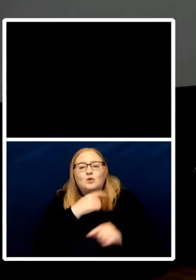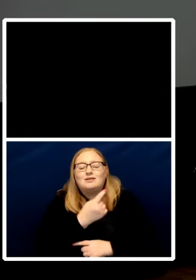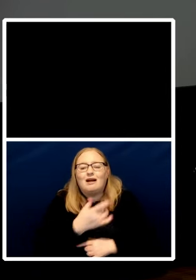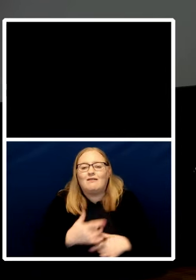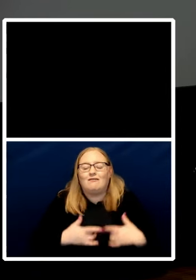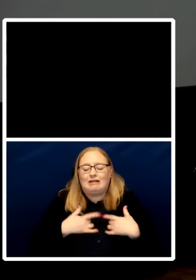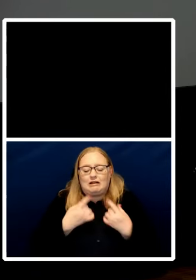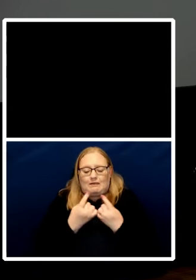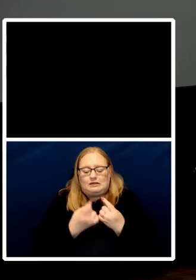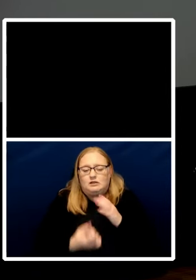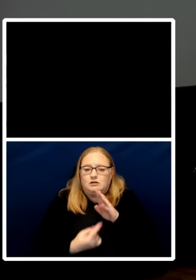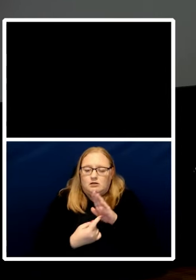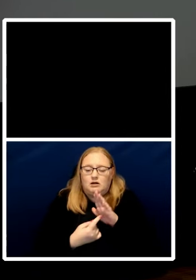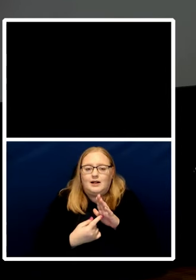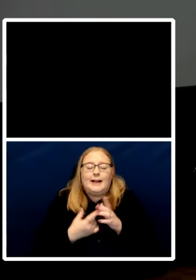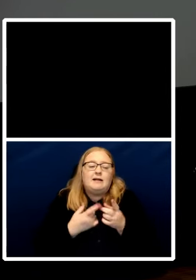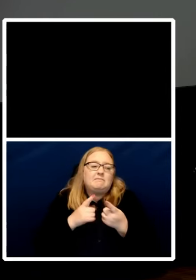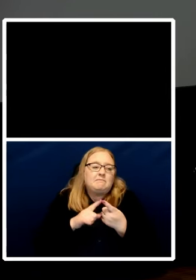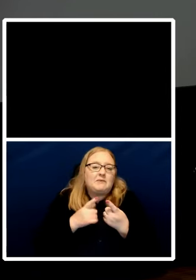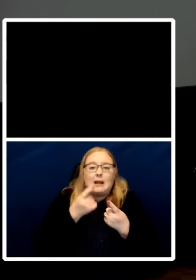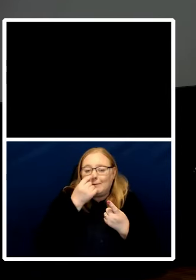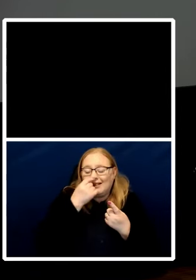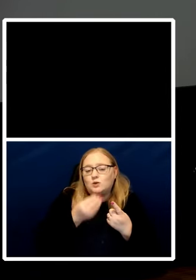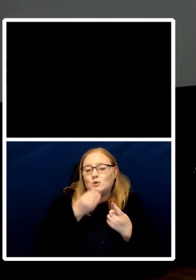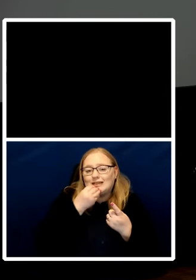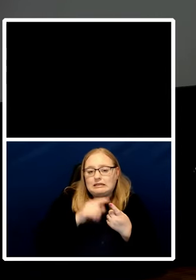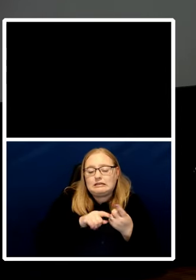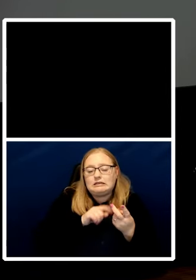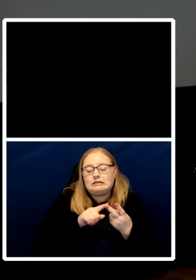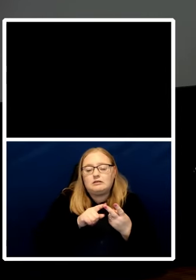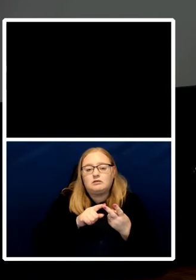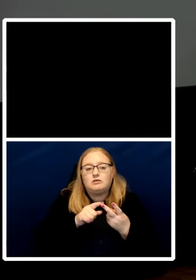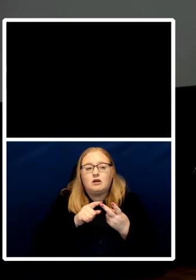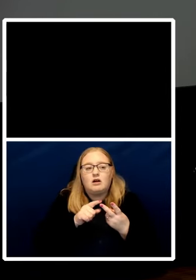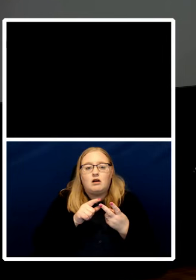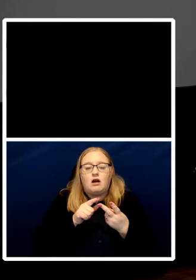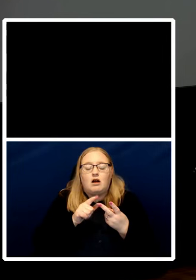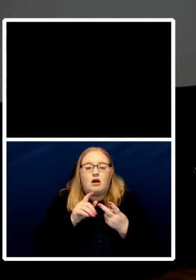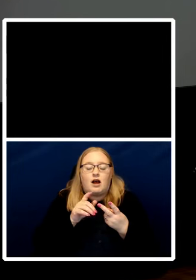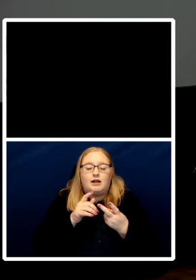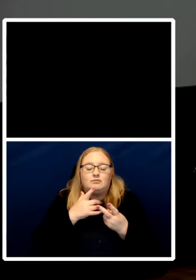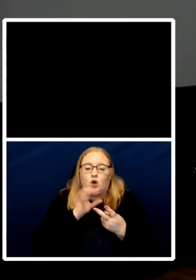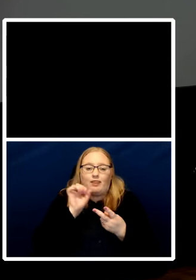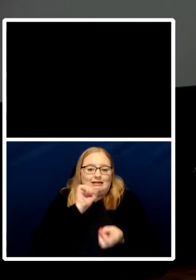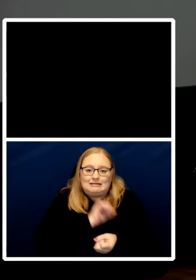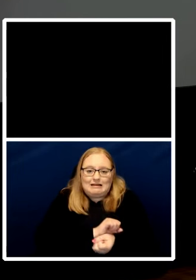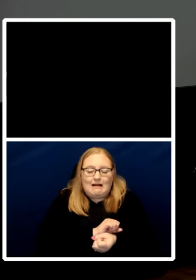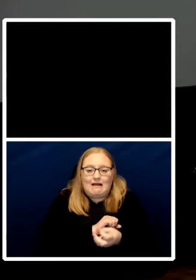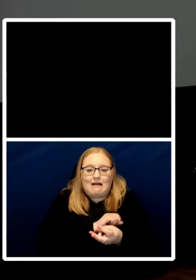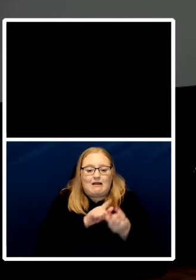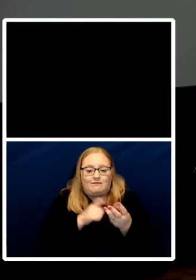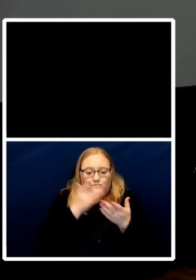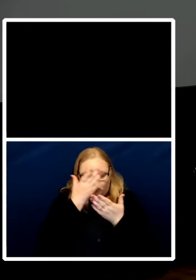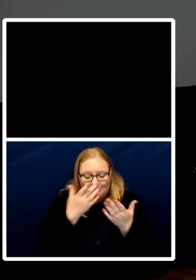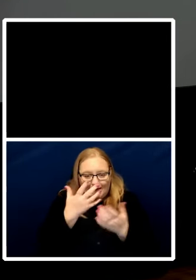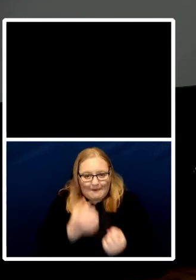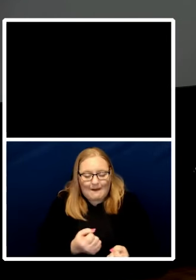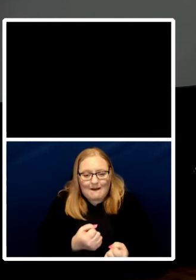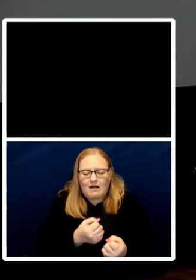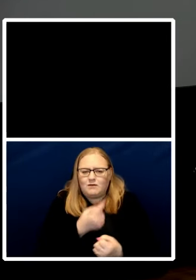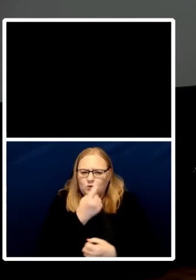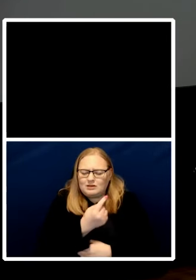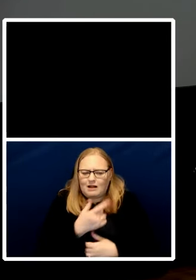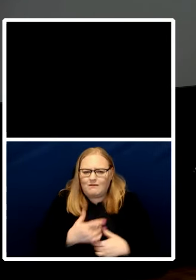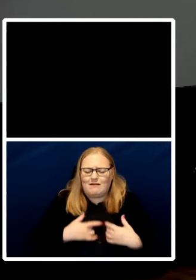and to be treated with a modicum of respect if it means that much to you and you can see that there is some you can just look